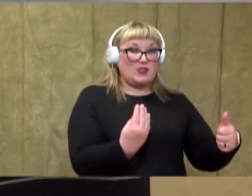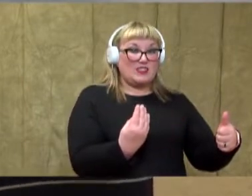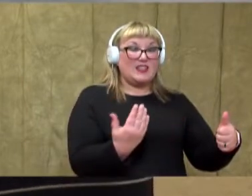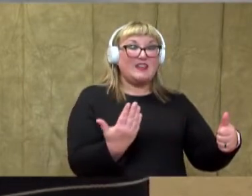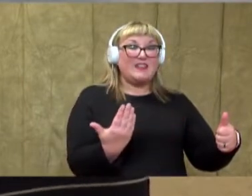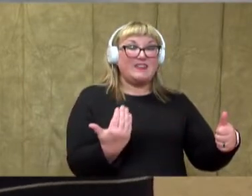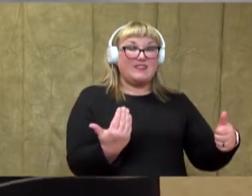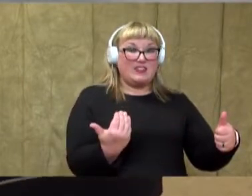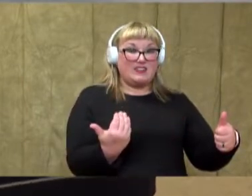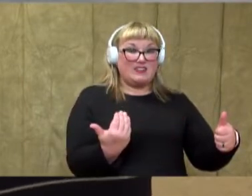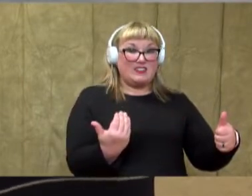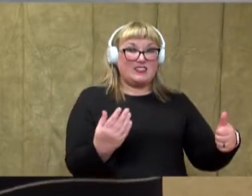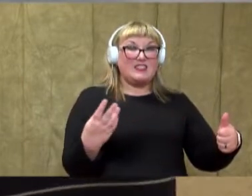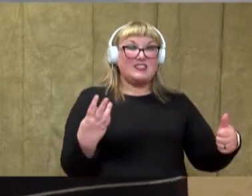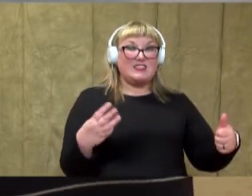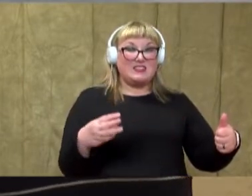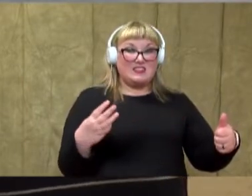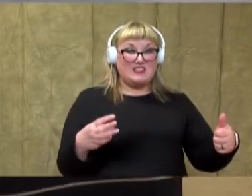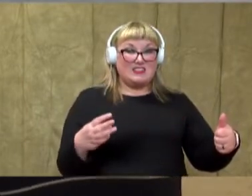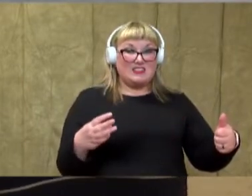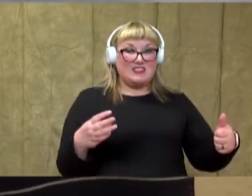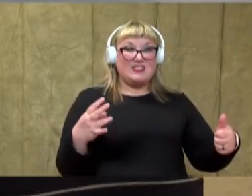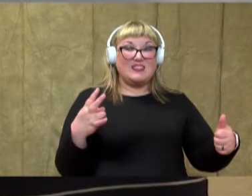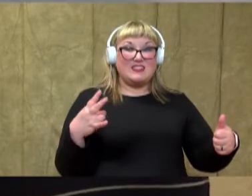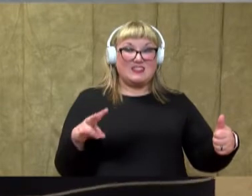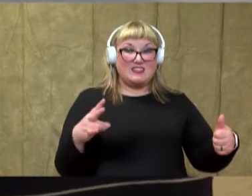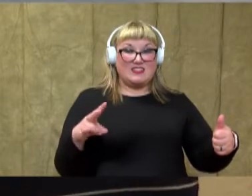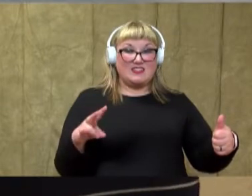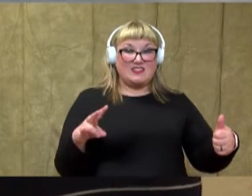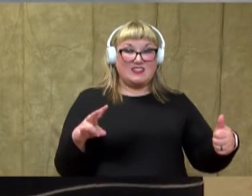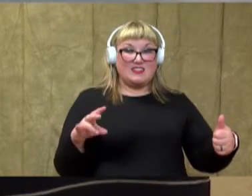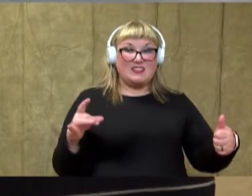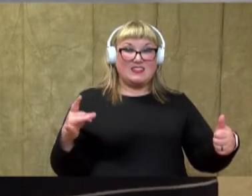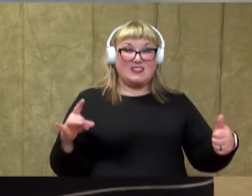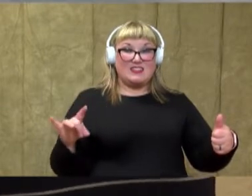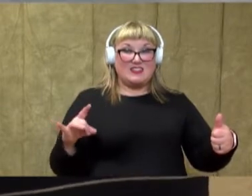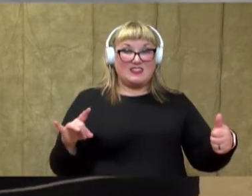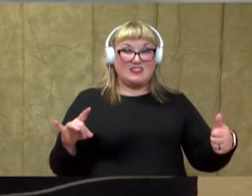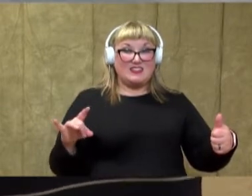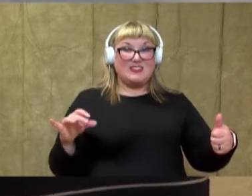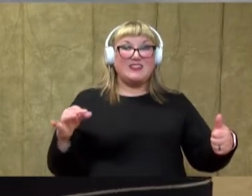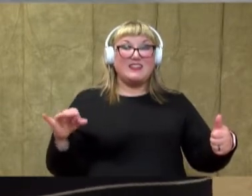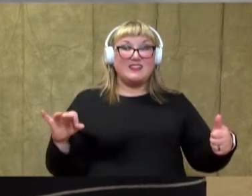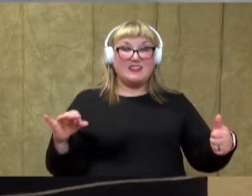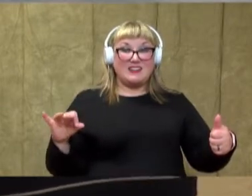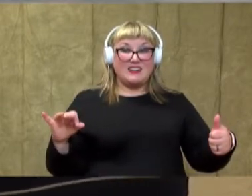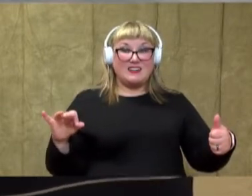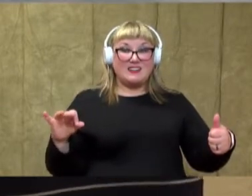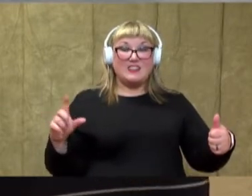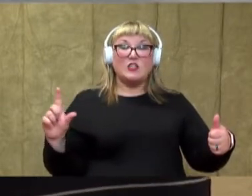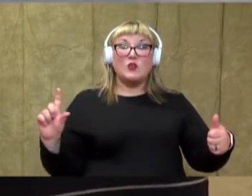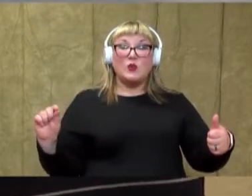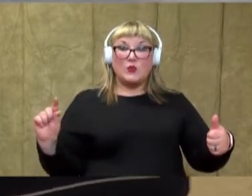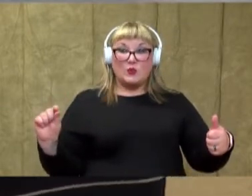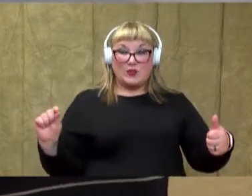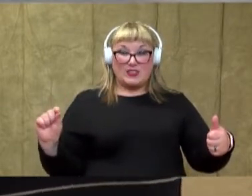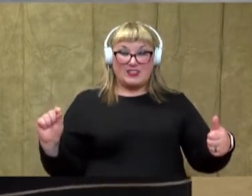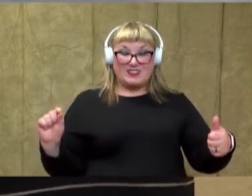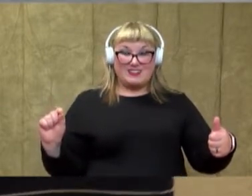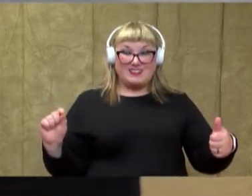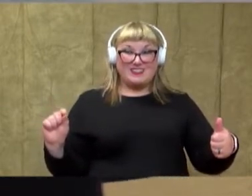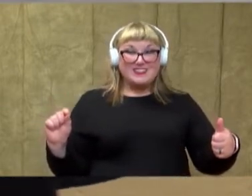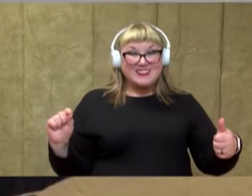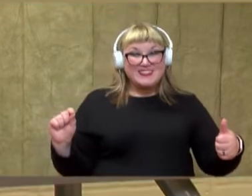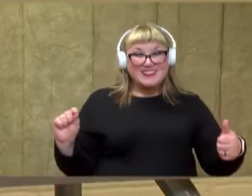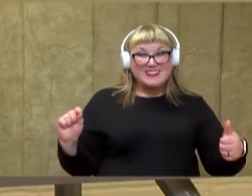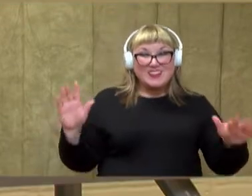14, 15, 16, 17, 18, 19, 20.